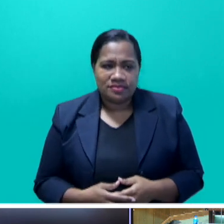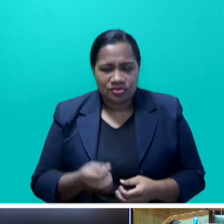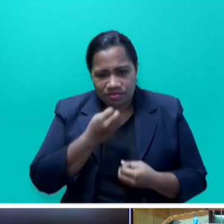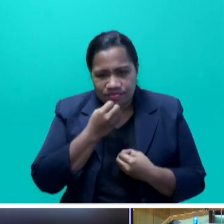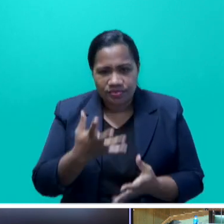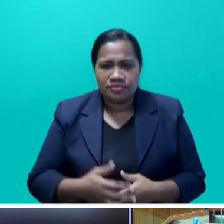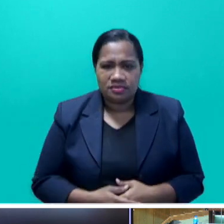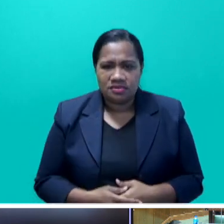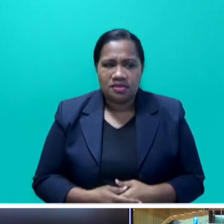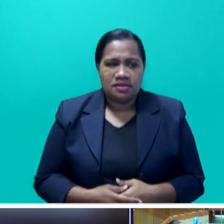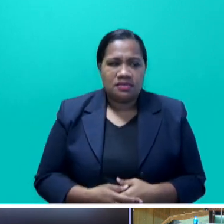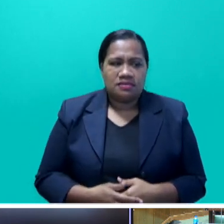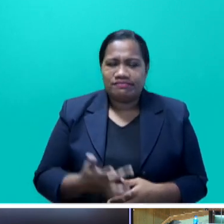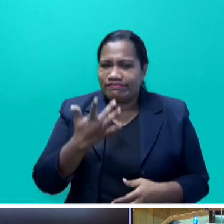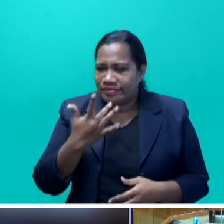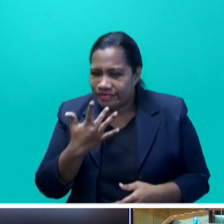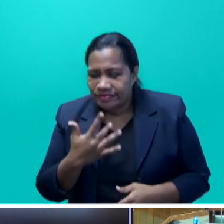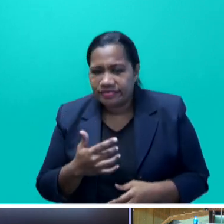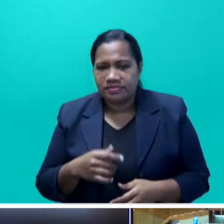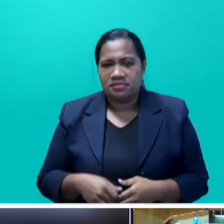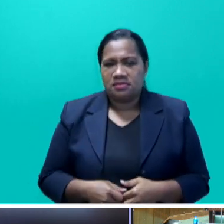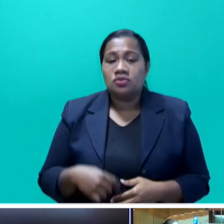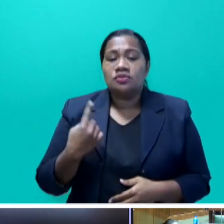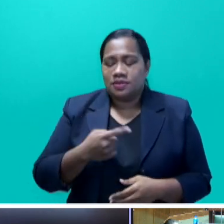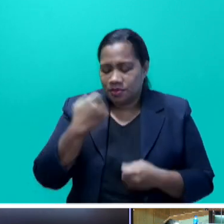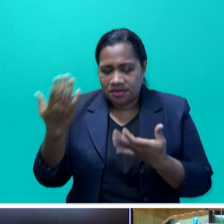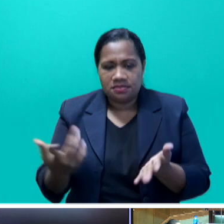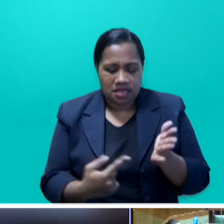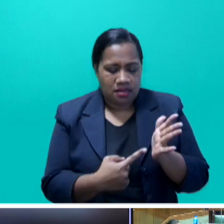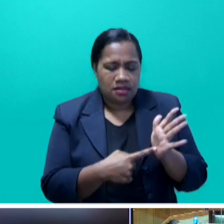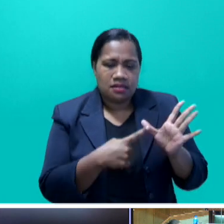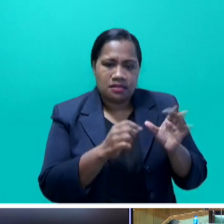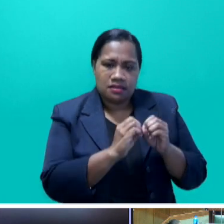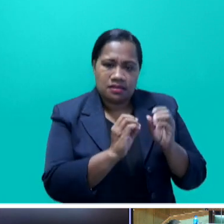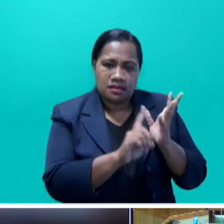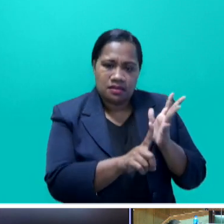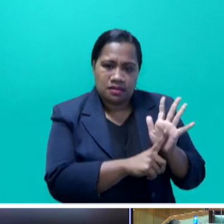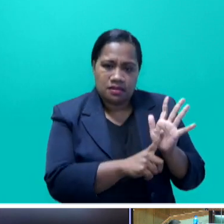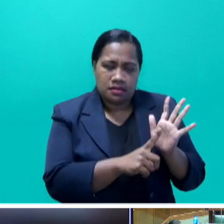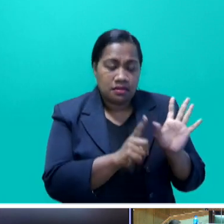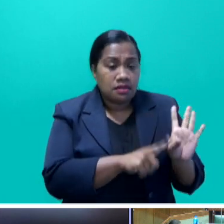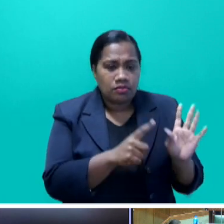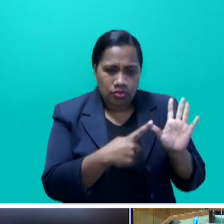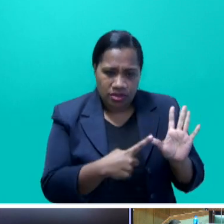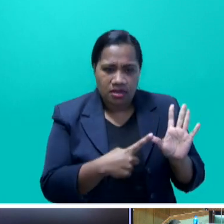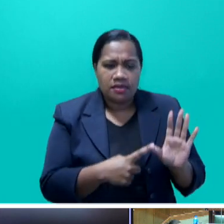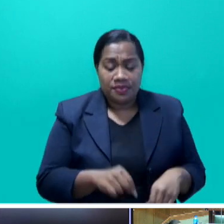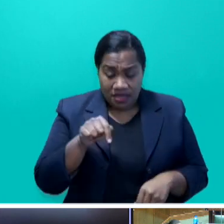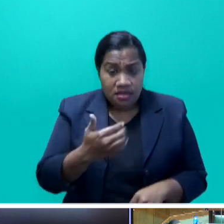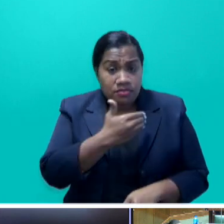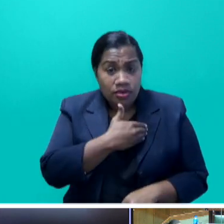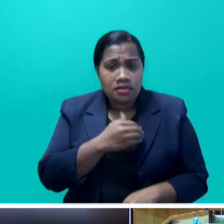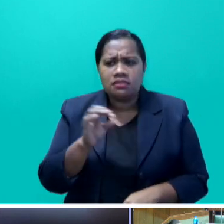Honorable Tambuya about this amendment. Just this morning, Mr. Speaker, someone sent me part of